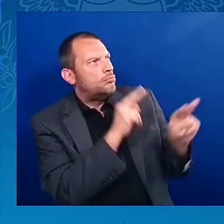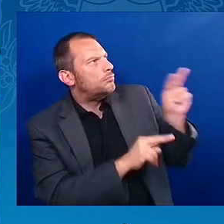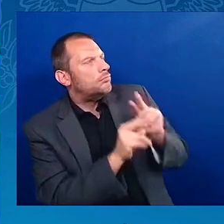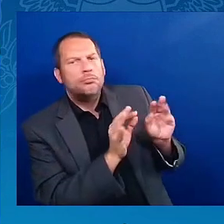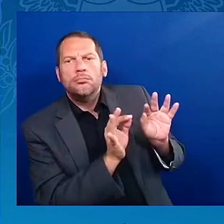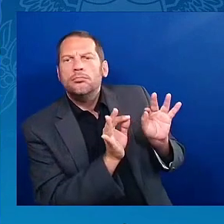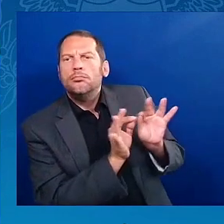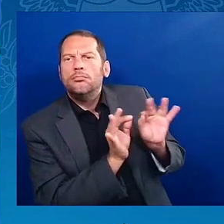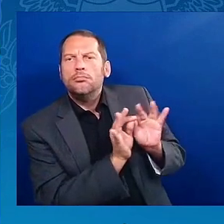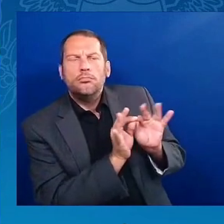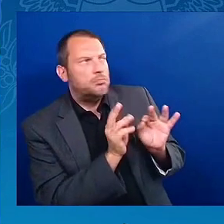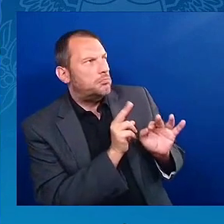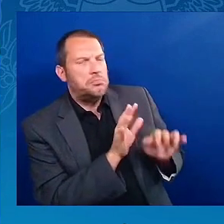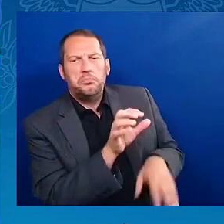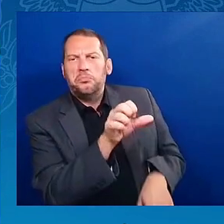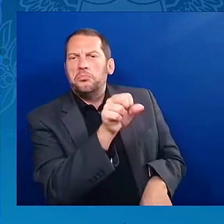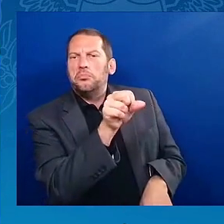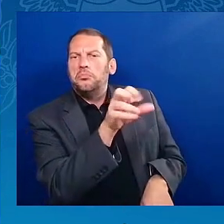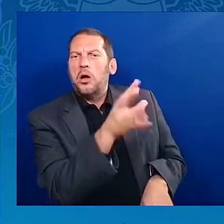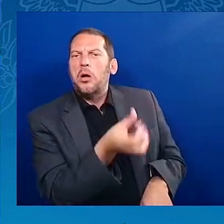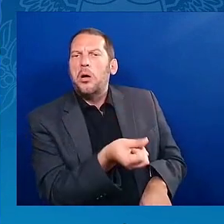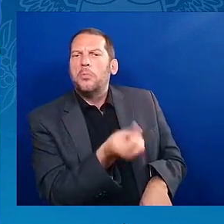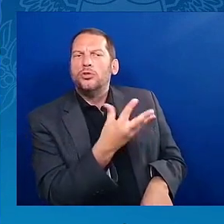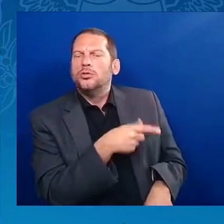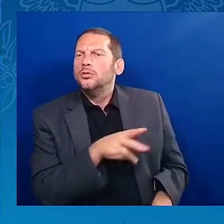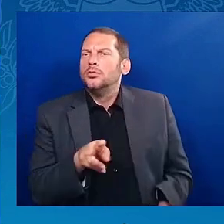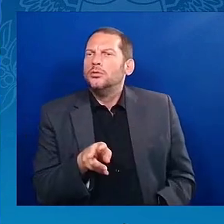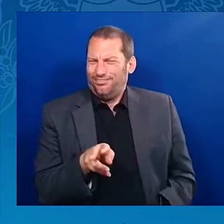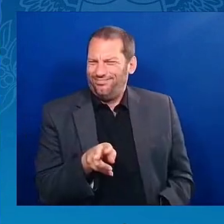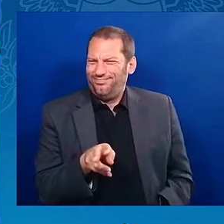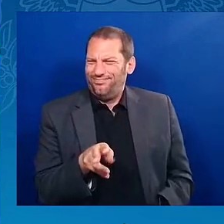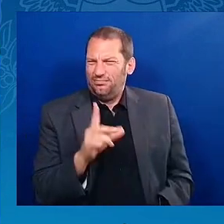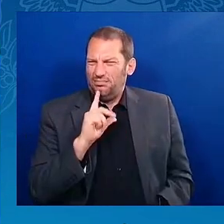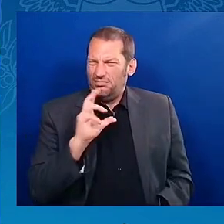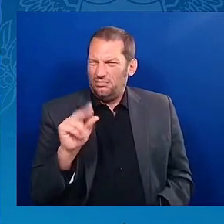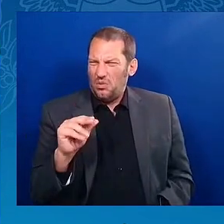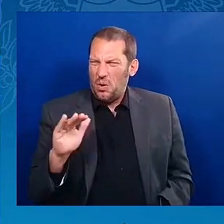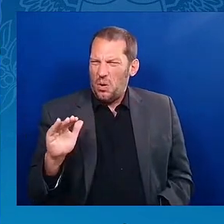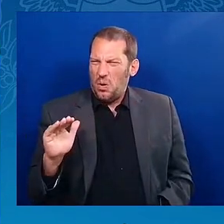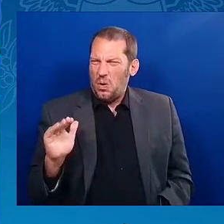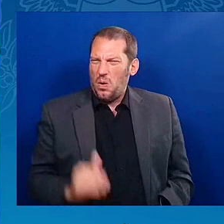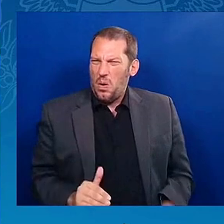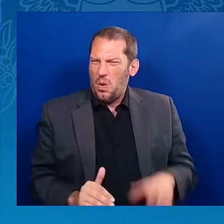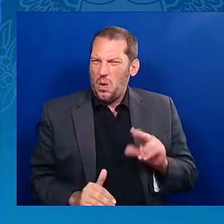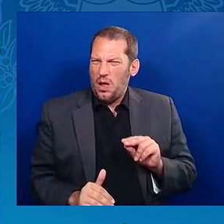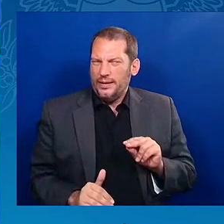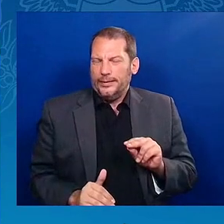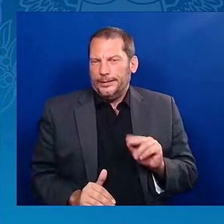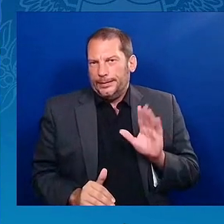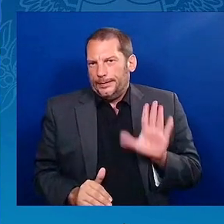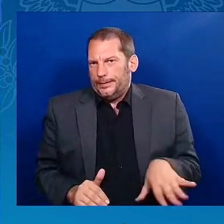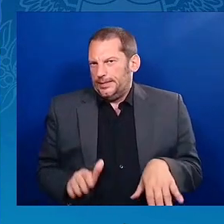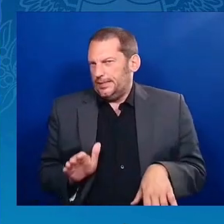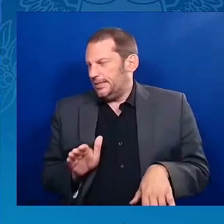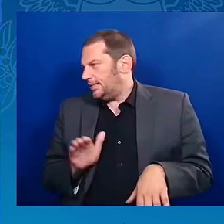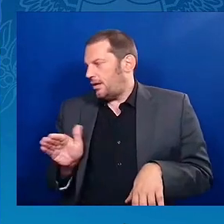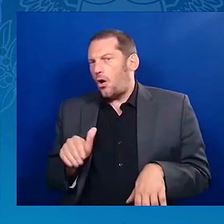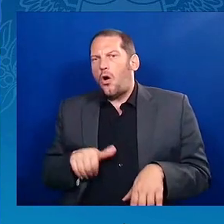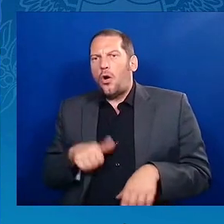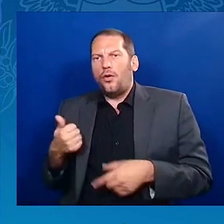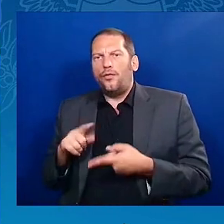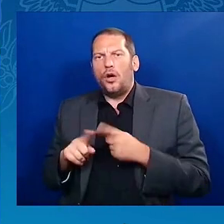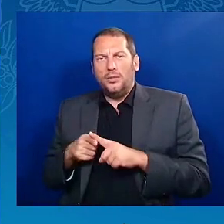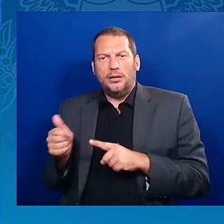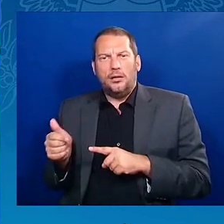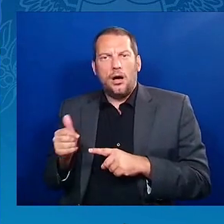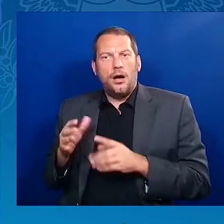So then they get in touch with some friends of the family who are white and say, why don't you all